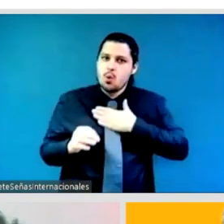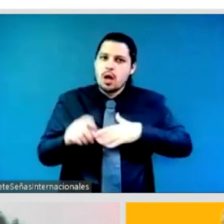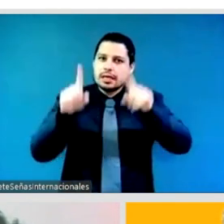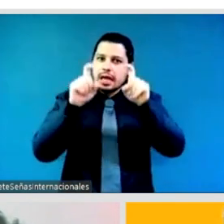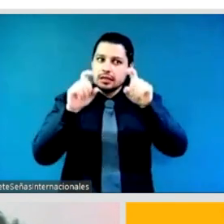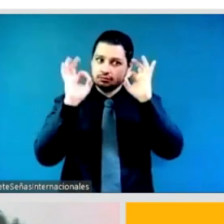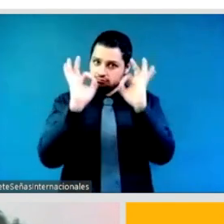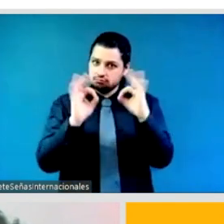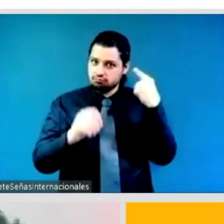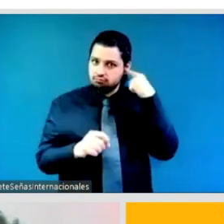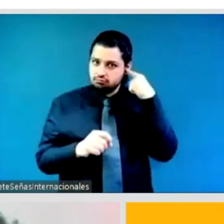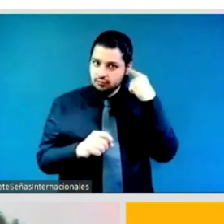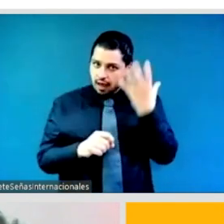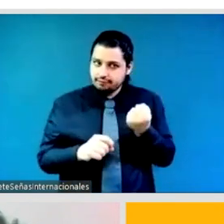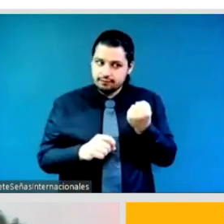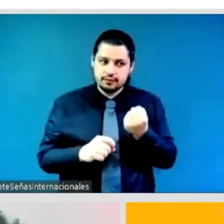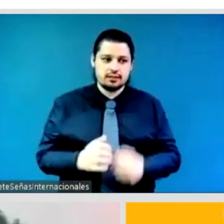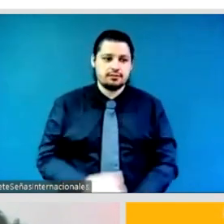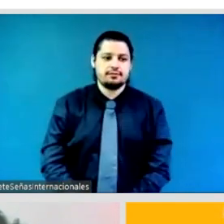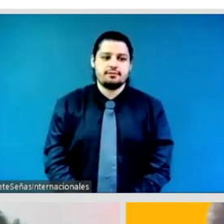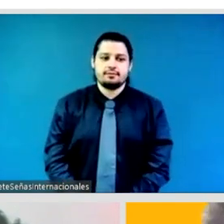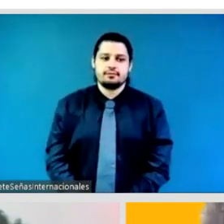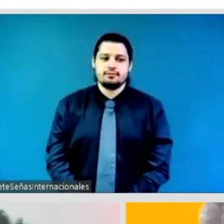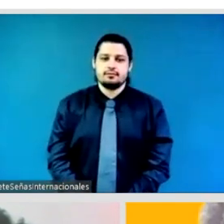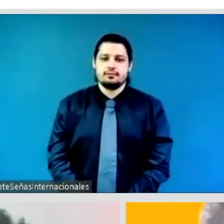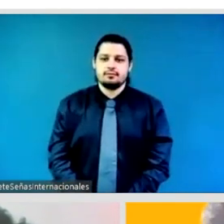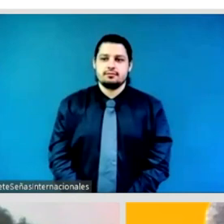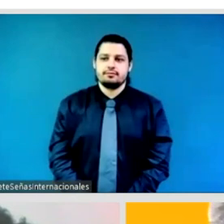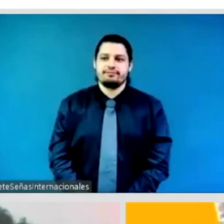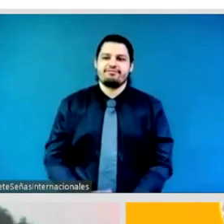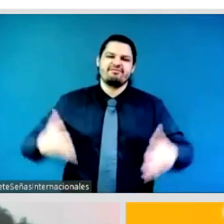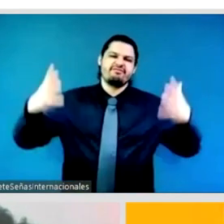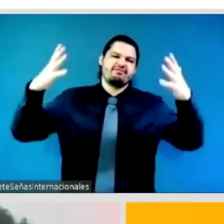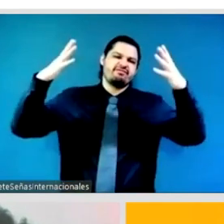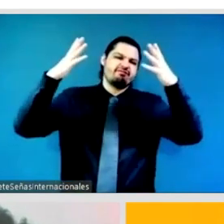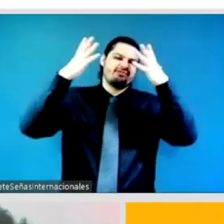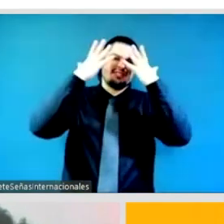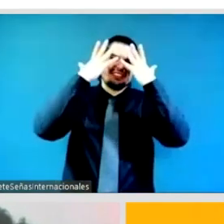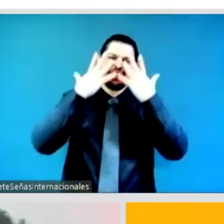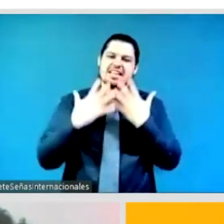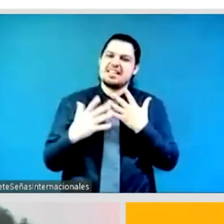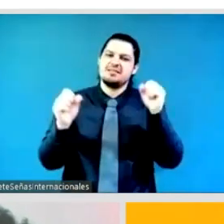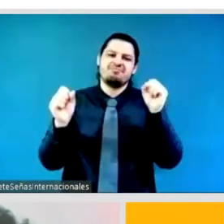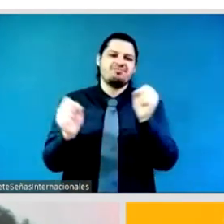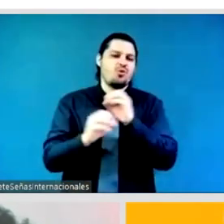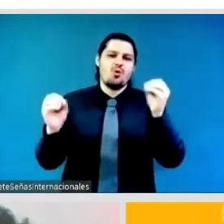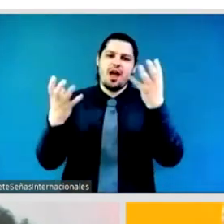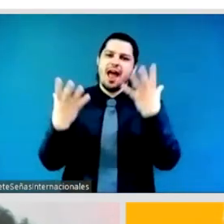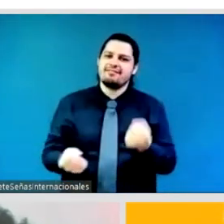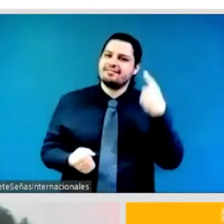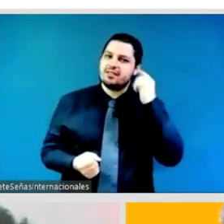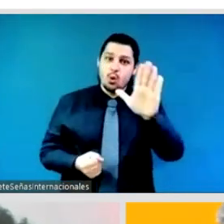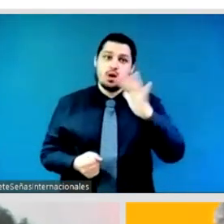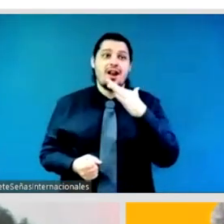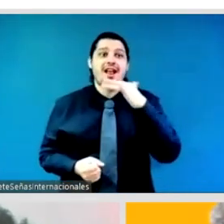Okay, unfortunately, we're not hearing you at all now. So perhaps with the headphones and